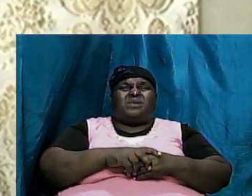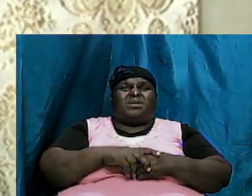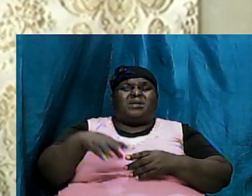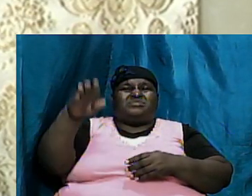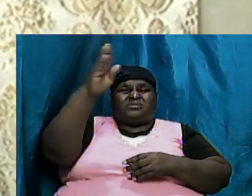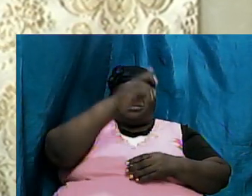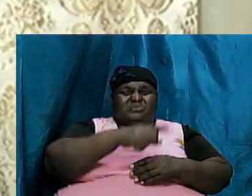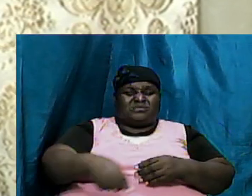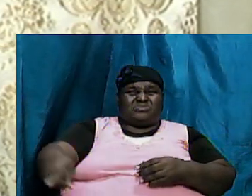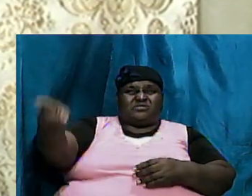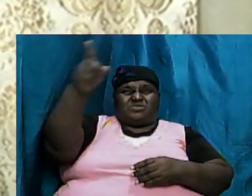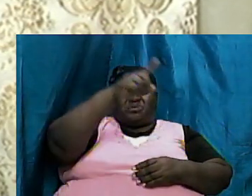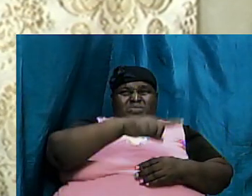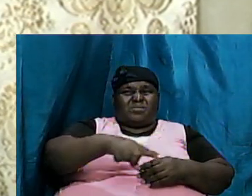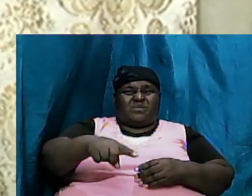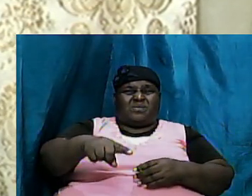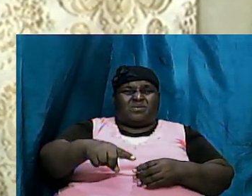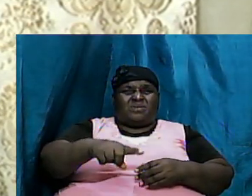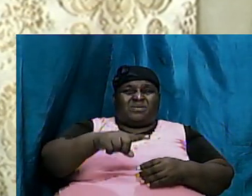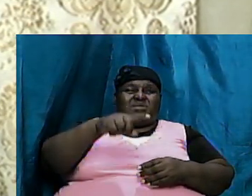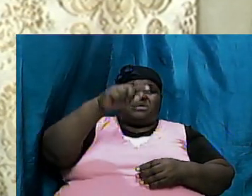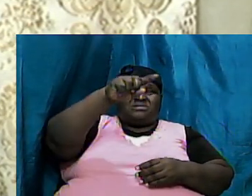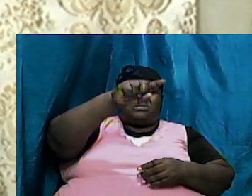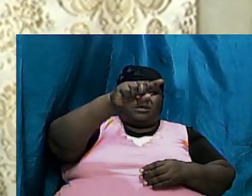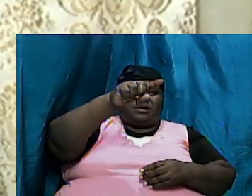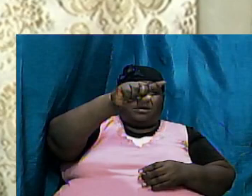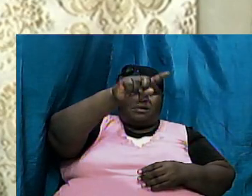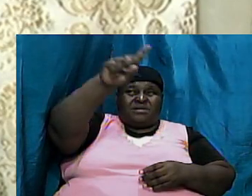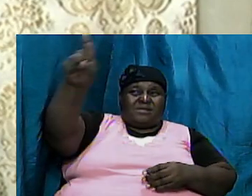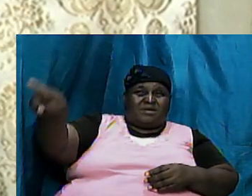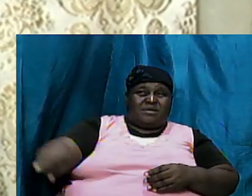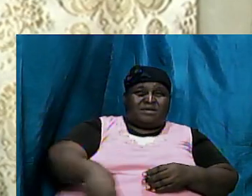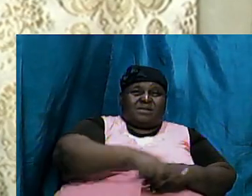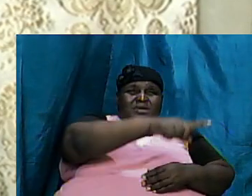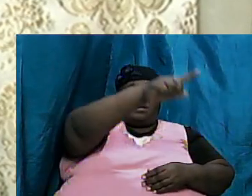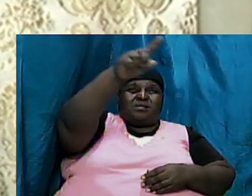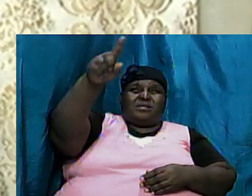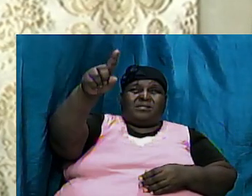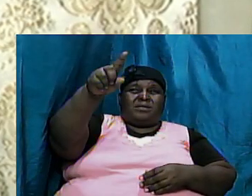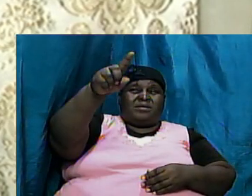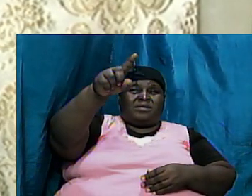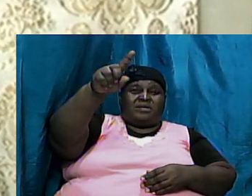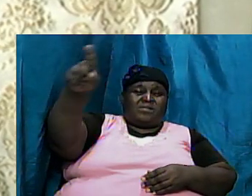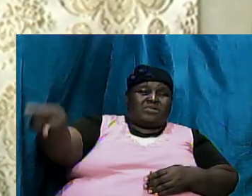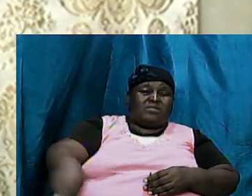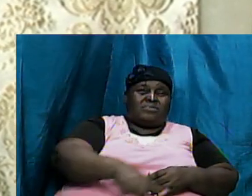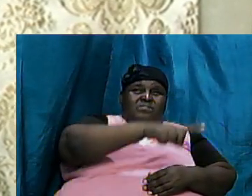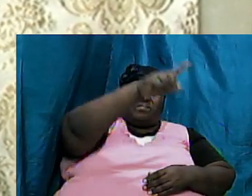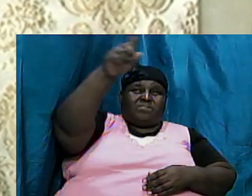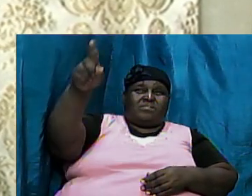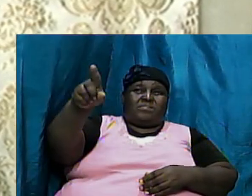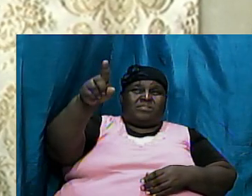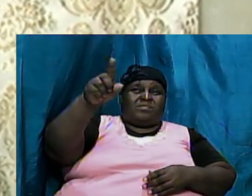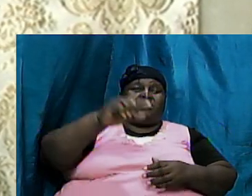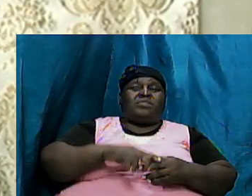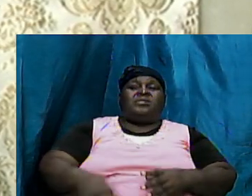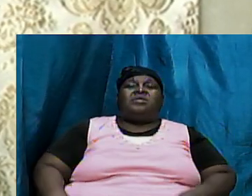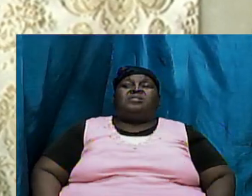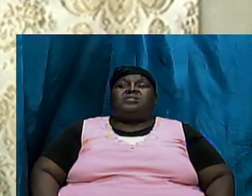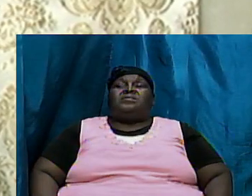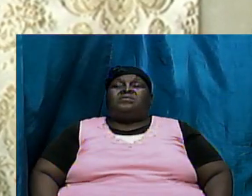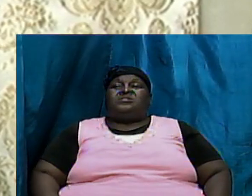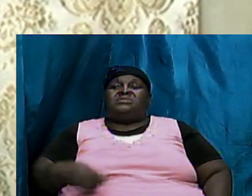and it starts here and the beginning is the end as it was in the beginning so it's going to be the end and there is a saying that goes that way